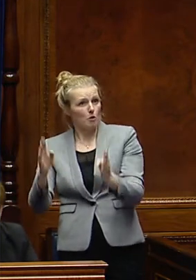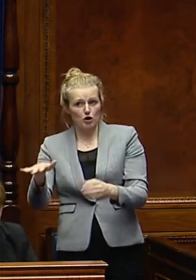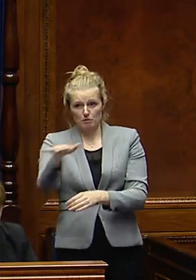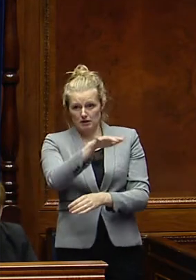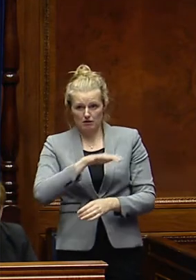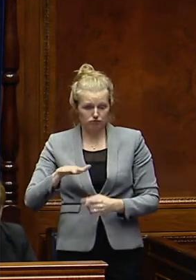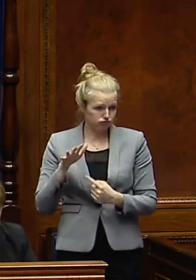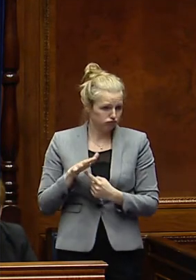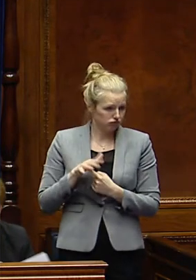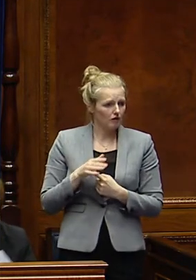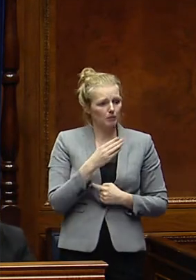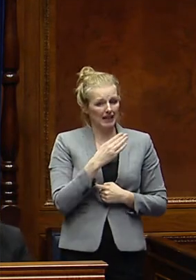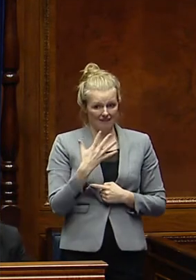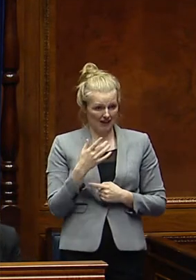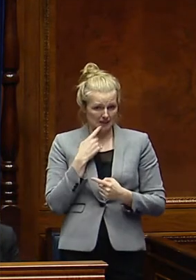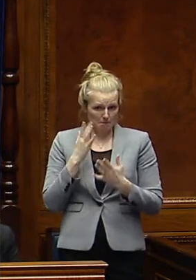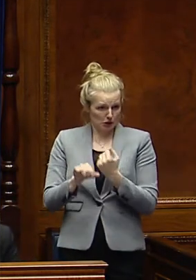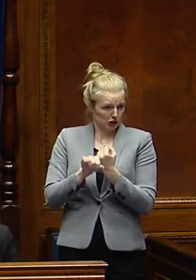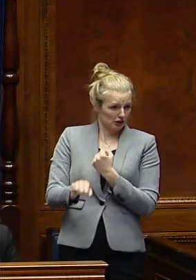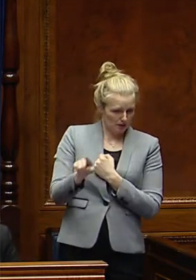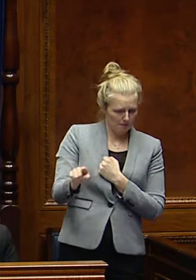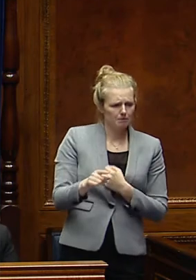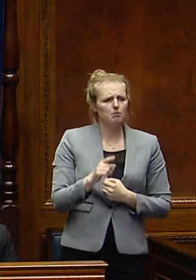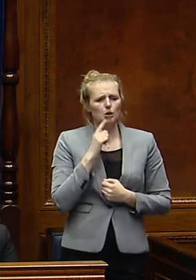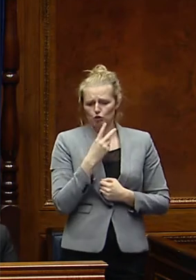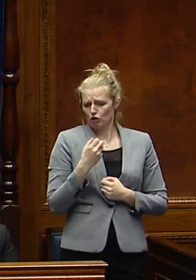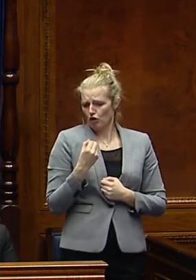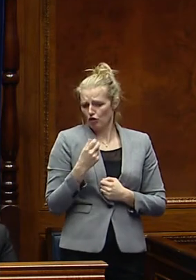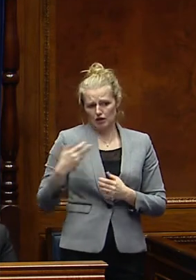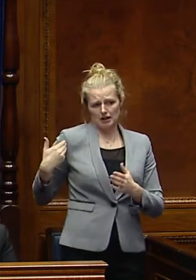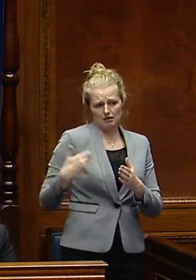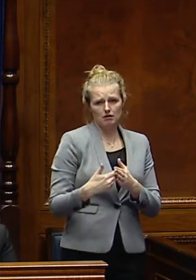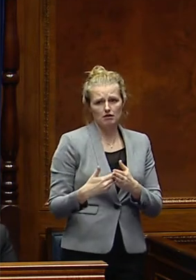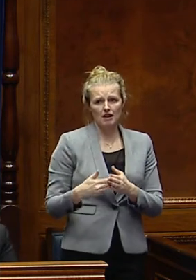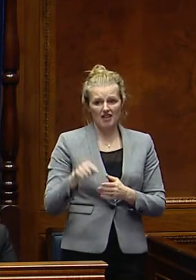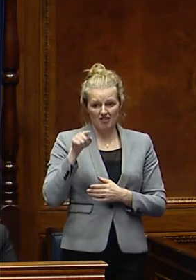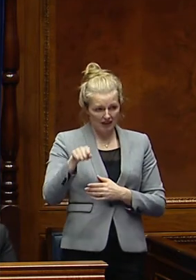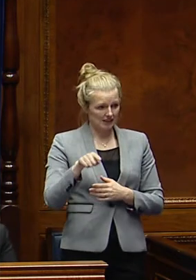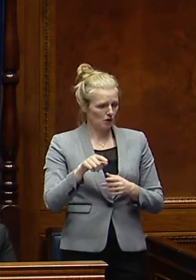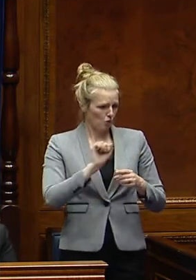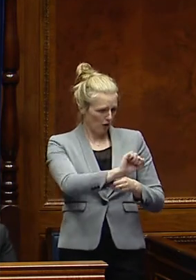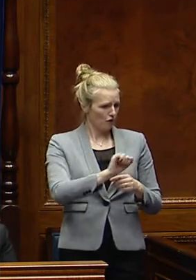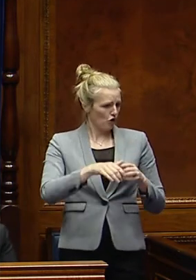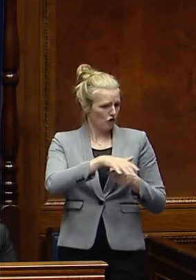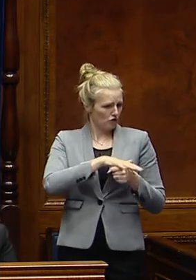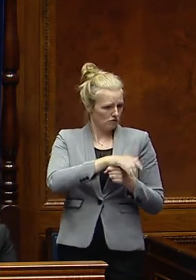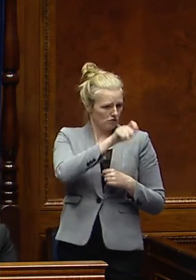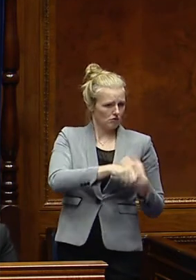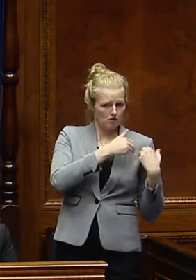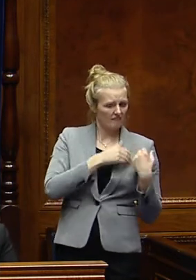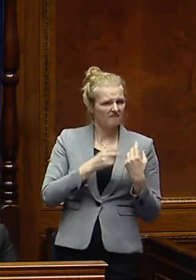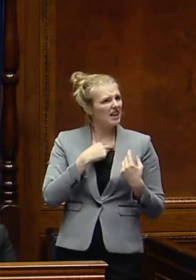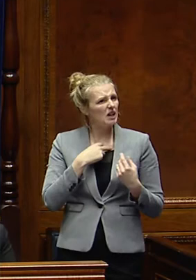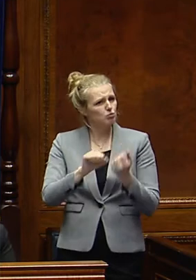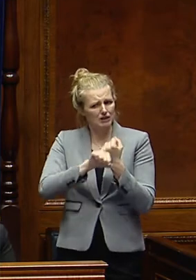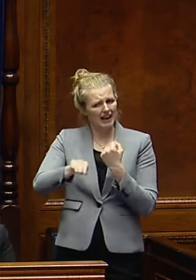Objects Order in 1995. Since 2013, the Historical Environments Division, one of yours, have failed to protect